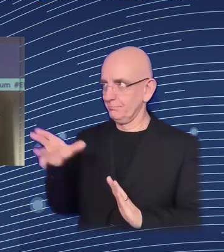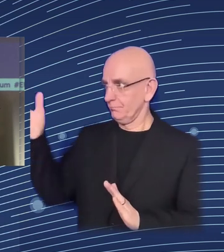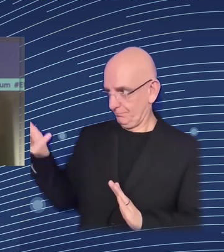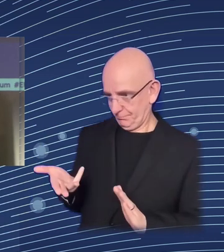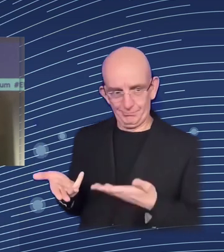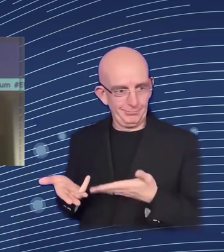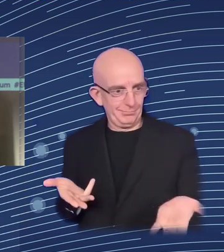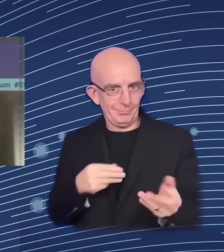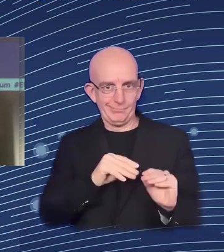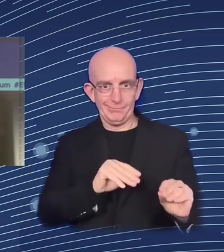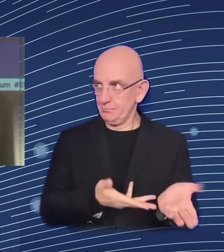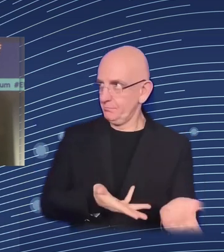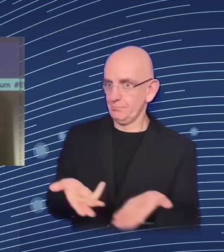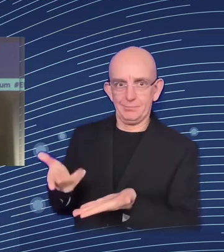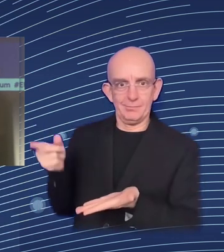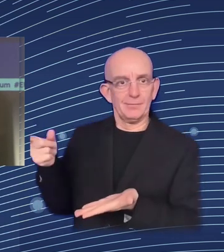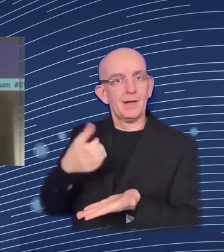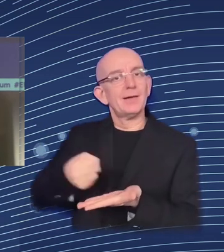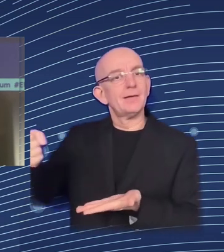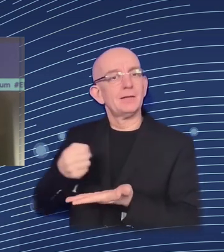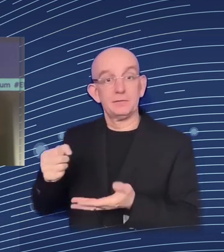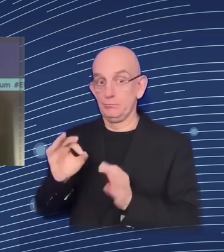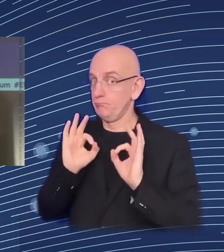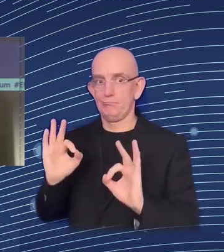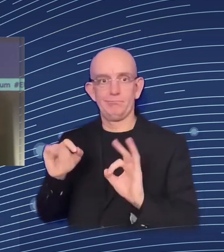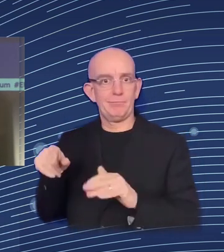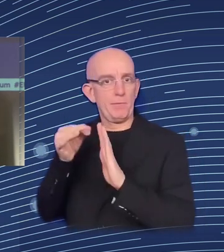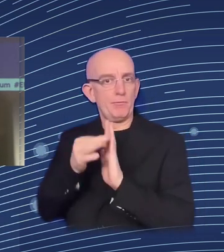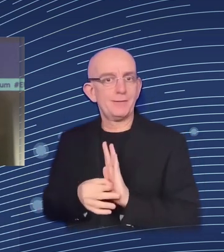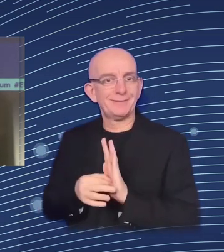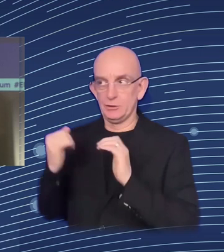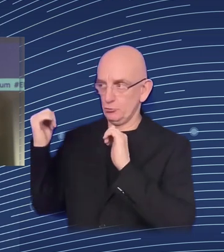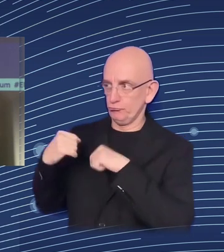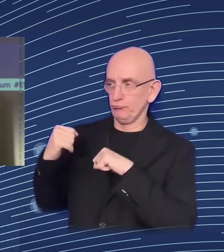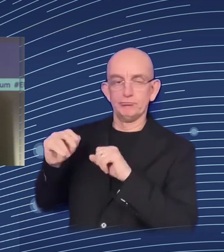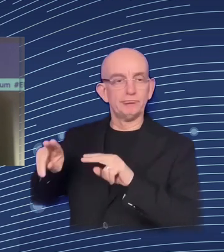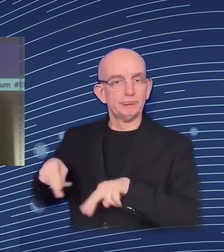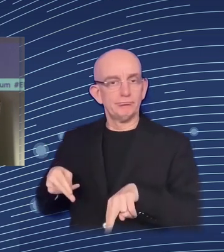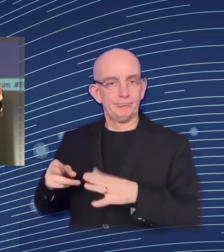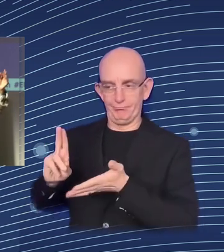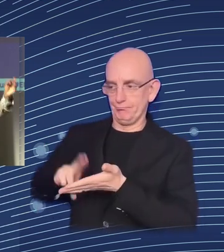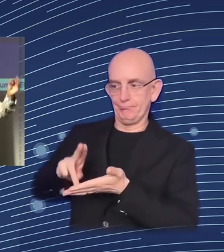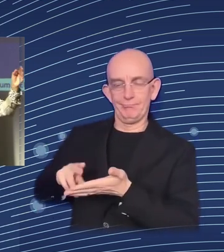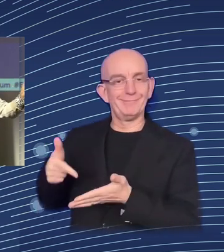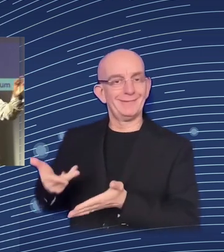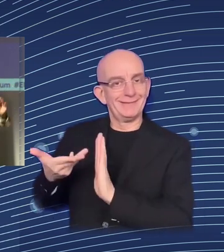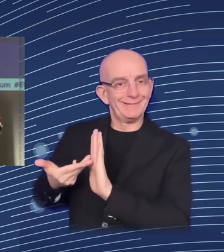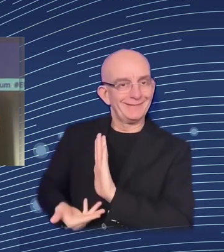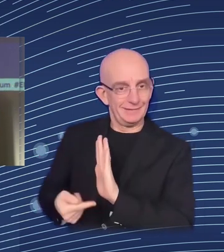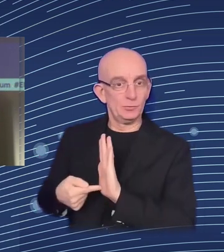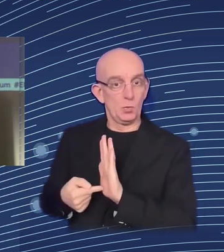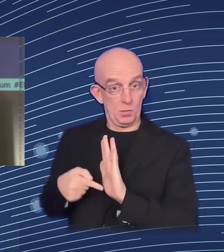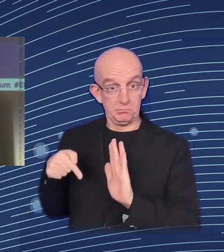so this is, then we are now evaluating the recent migration reform, because it has three very, very different